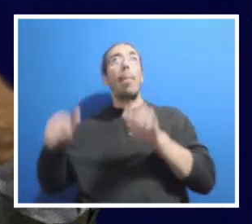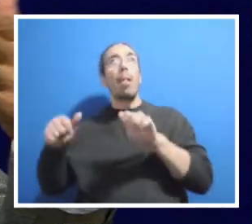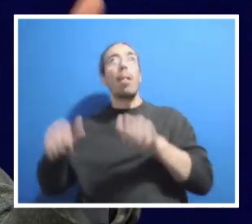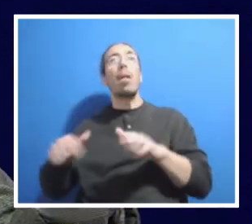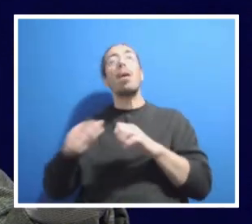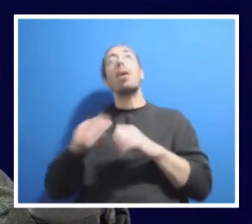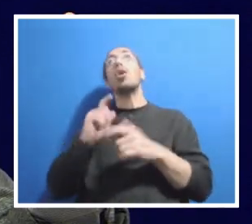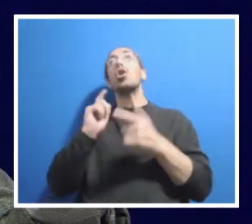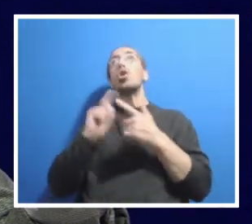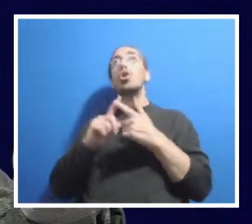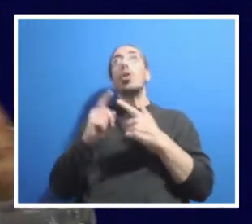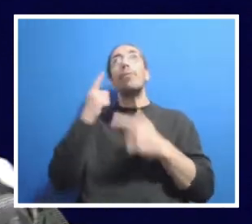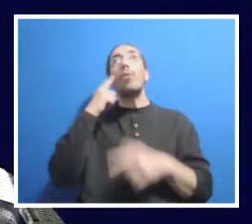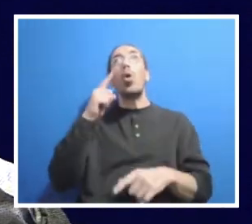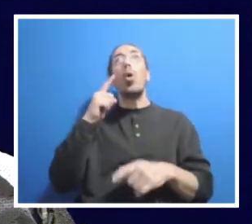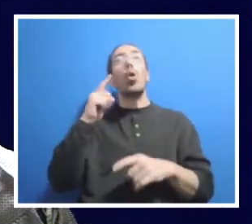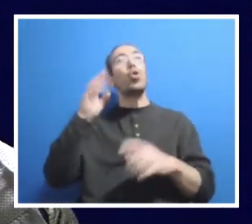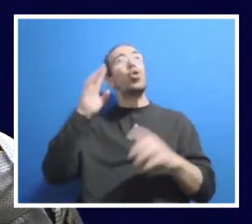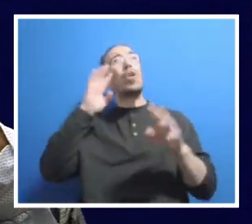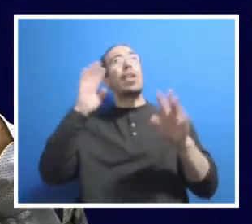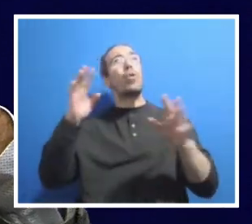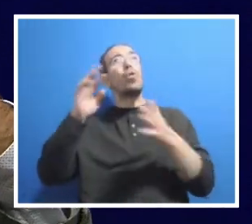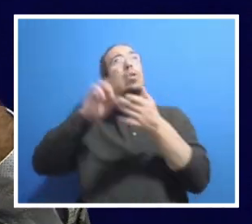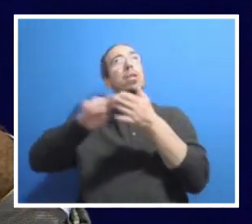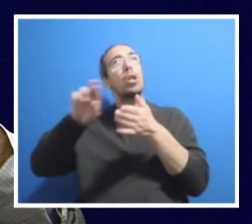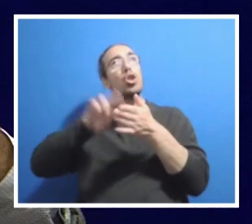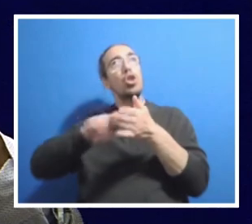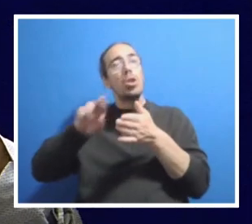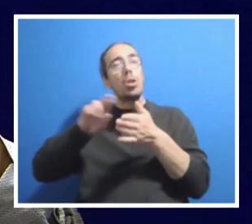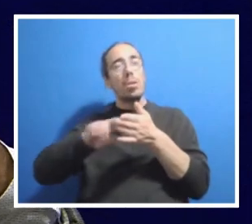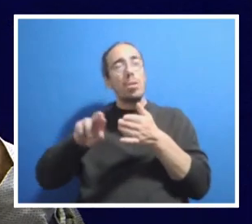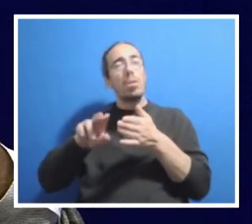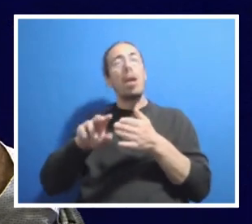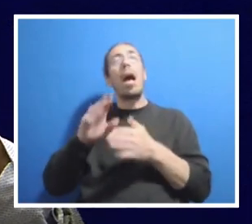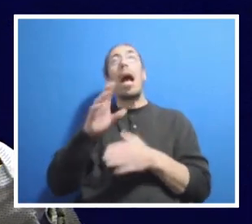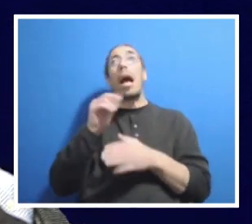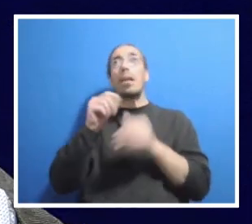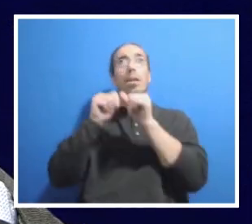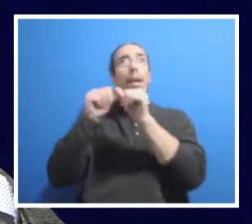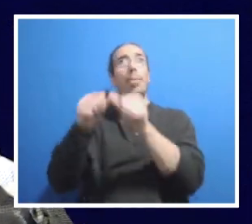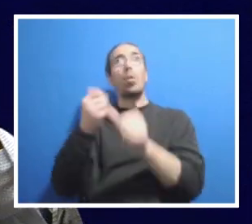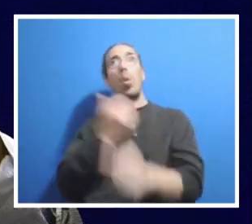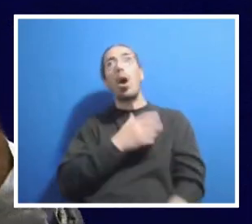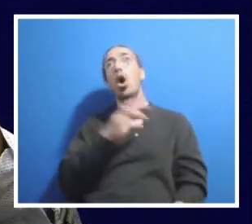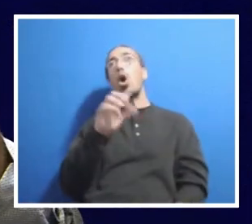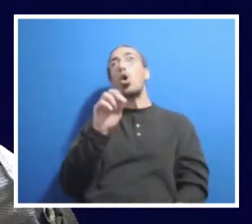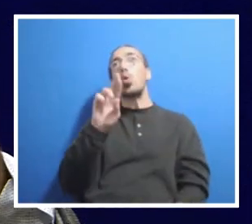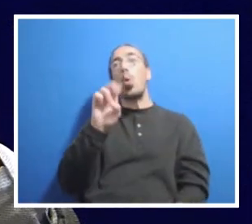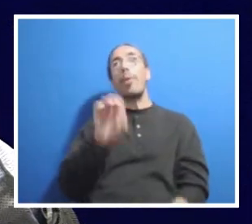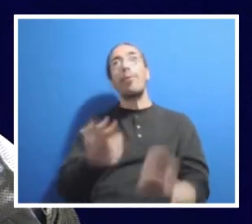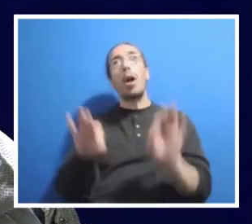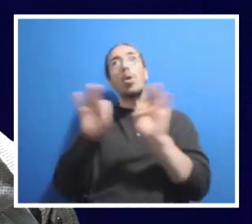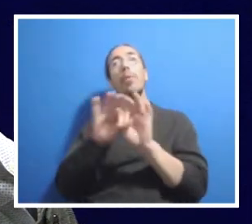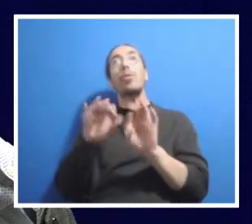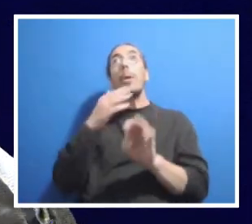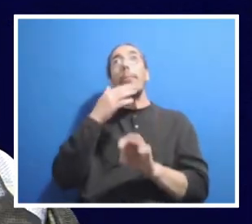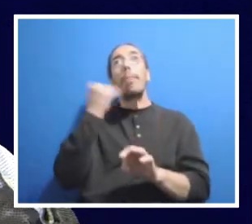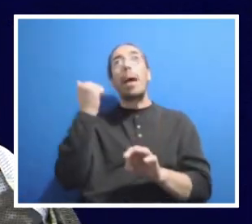do creative interdisciplinary research and stick to our core value of being the best interdisciplinary